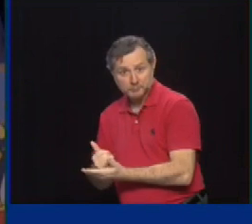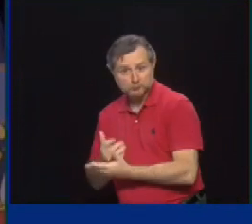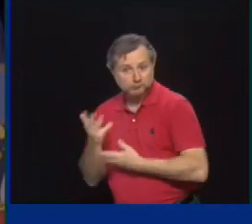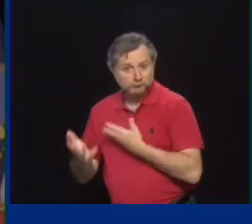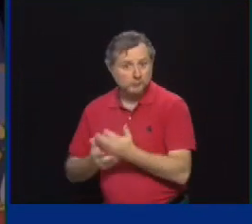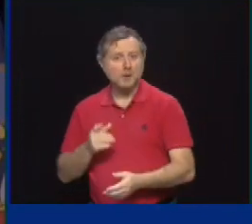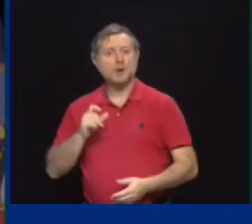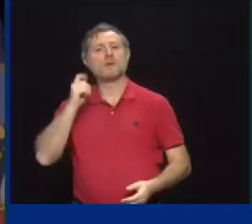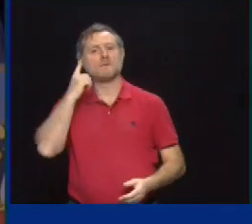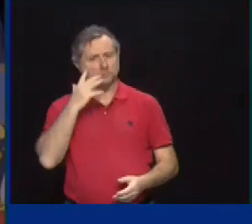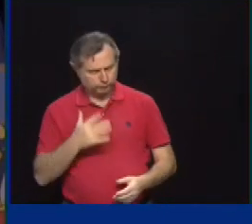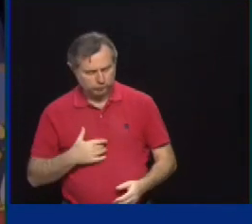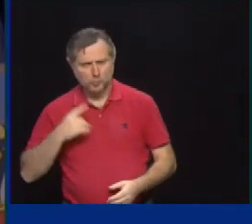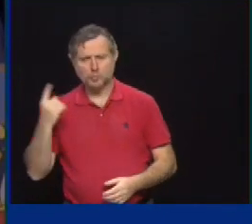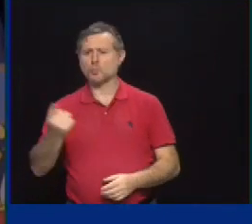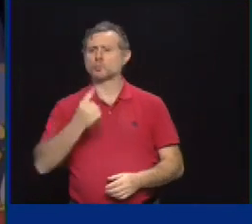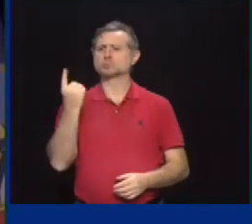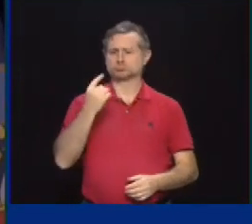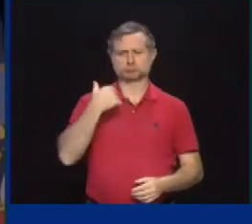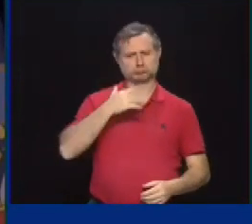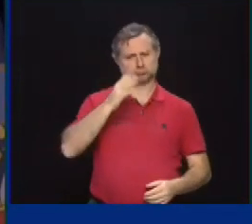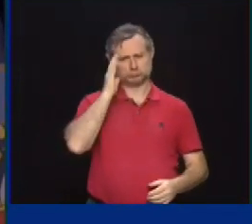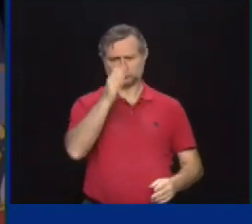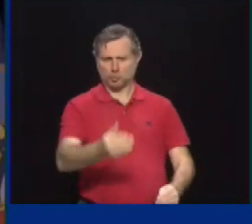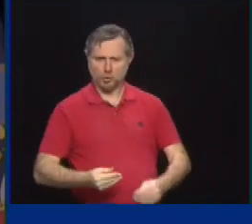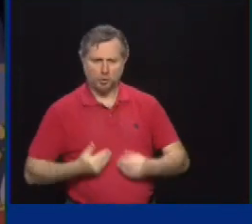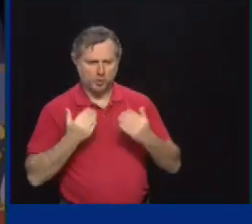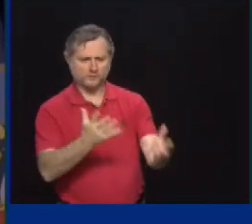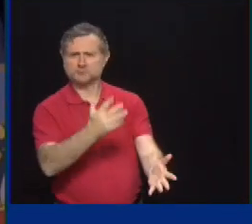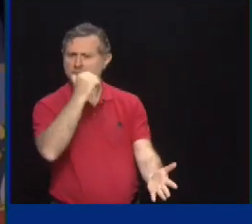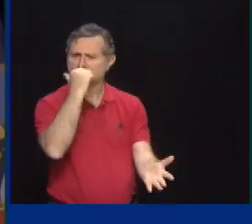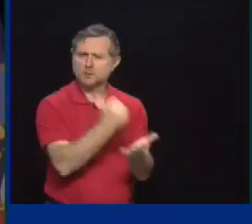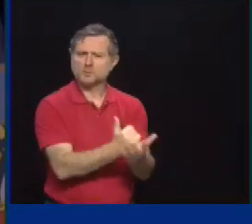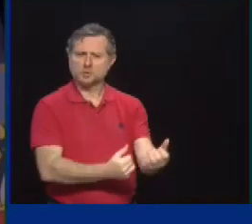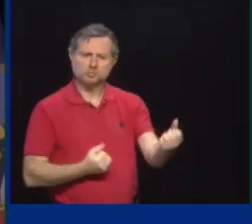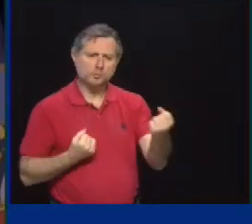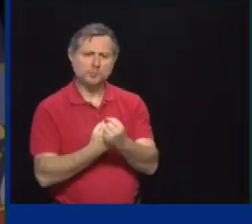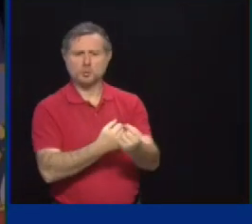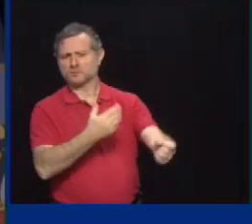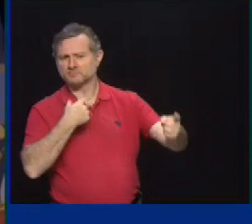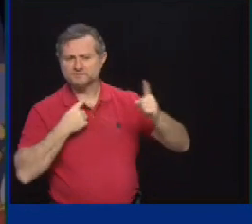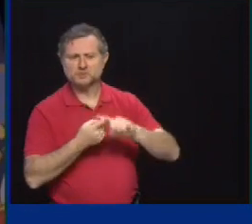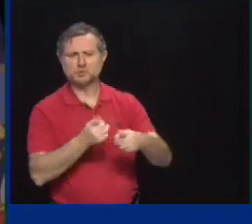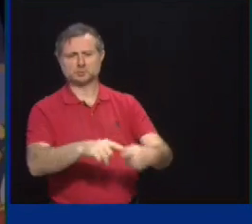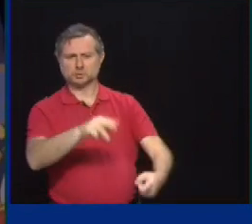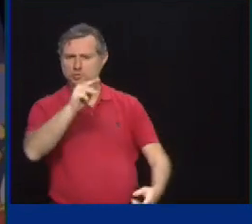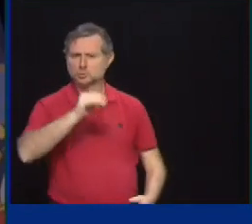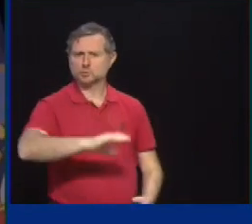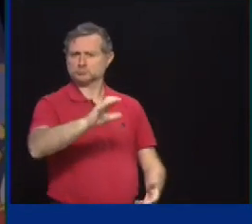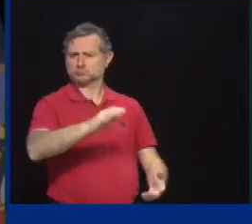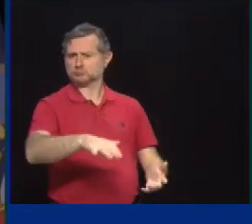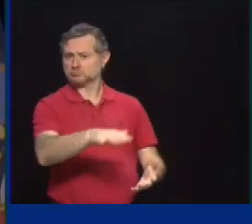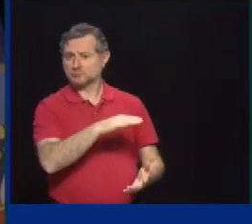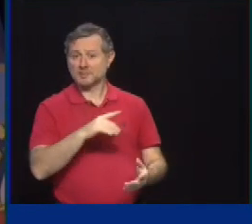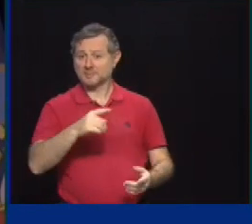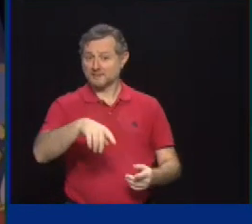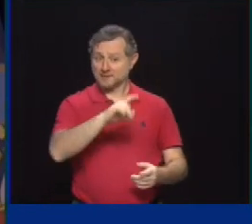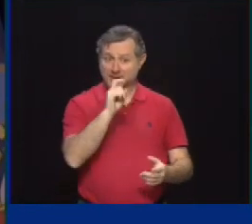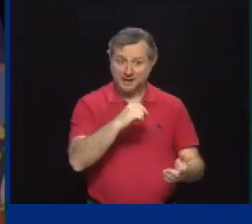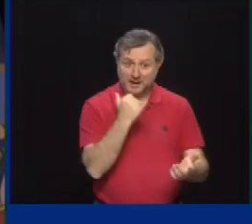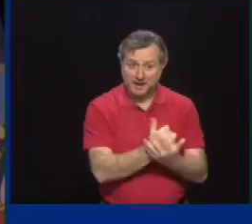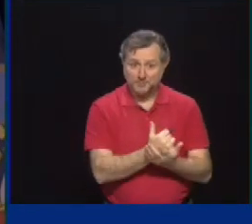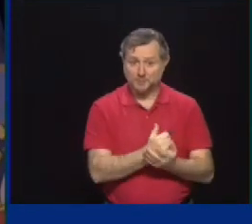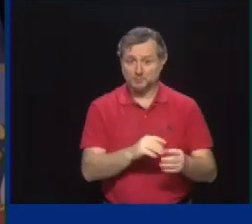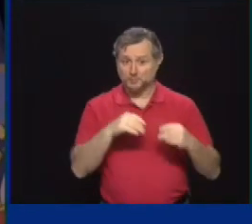to the City of New York. This is a new era of collaboration and if they need our assistance to provide basic services for the constituents